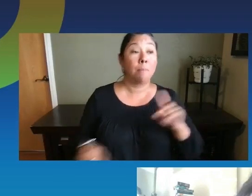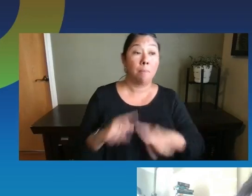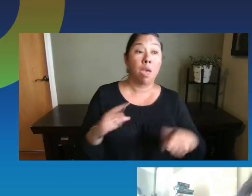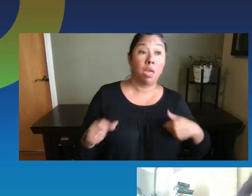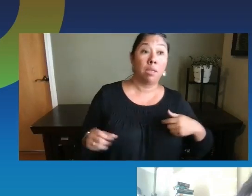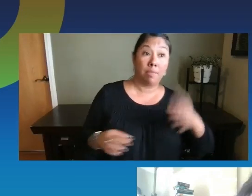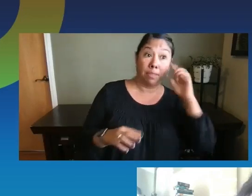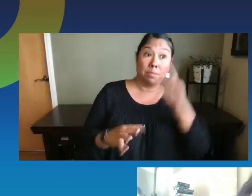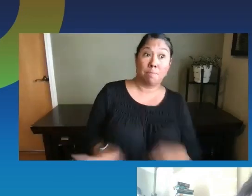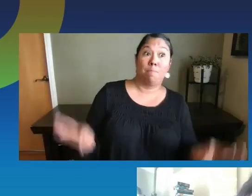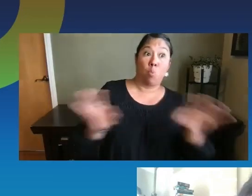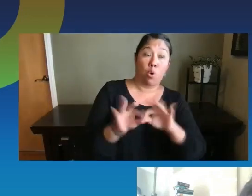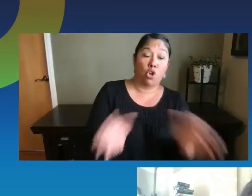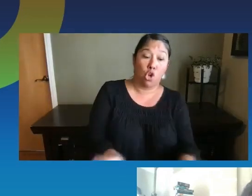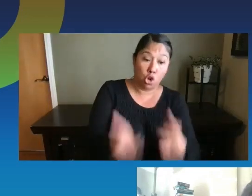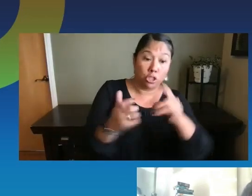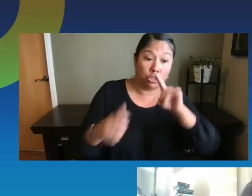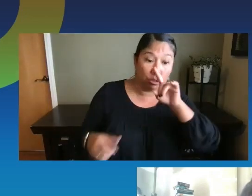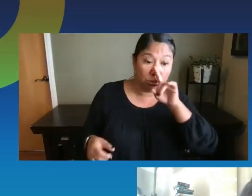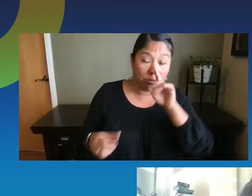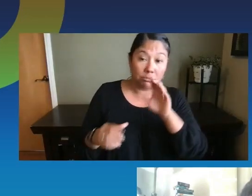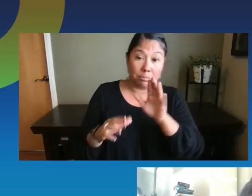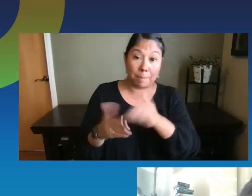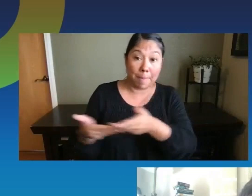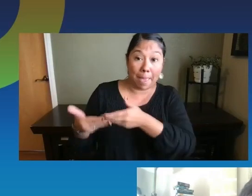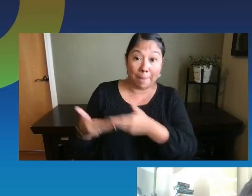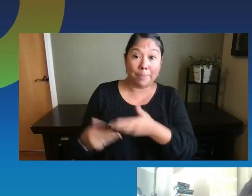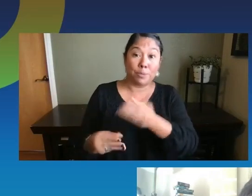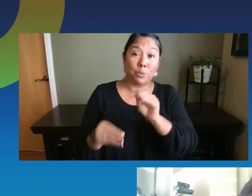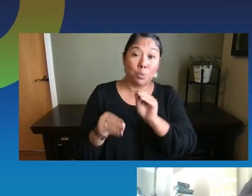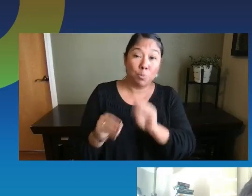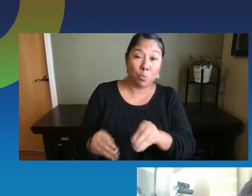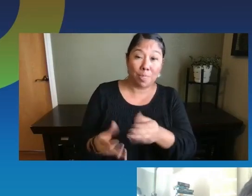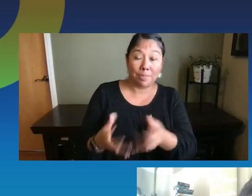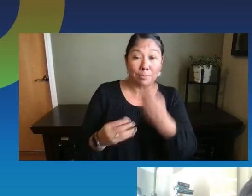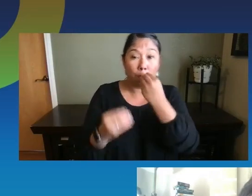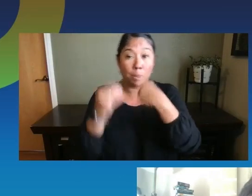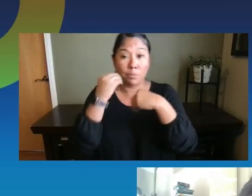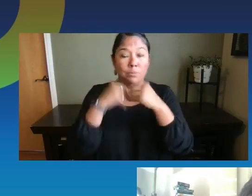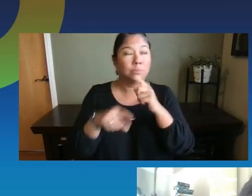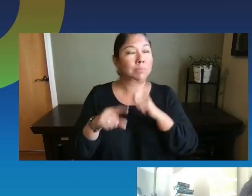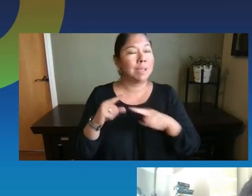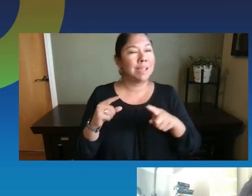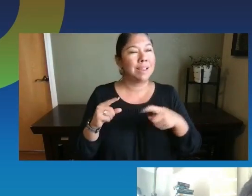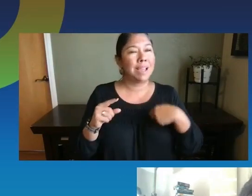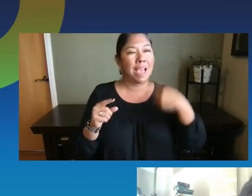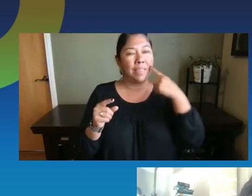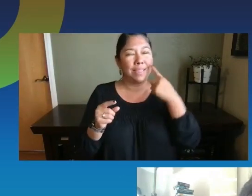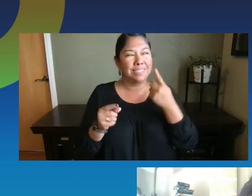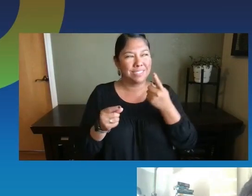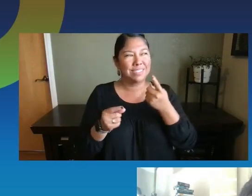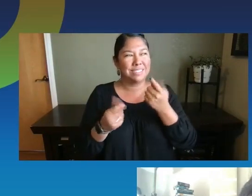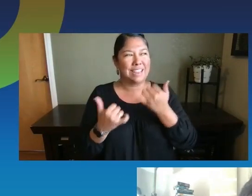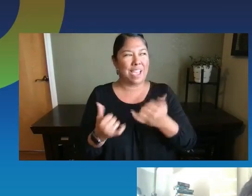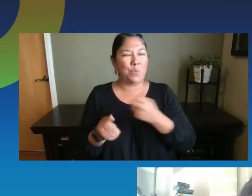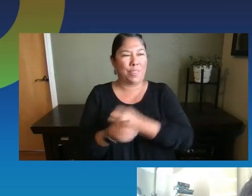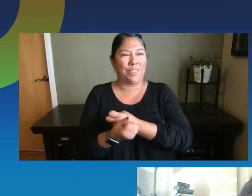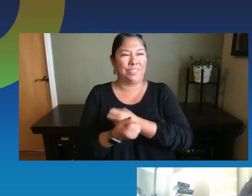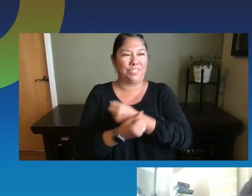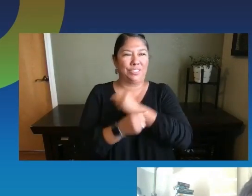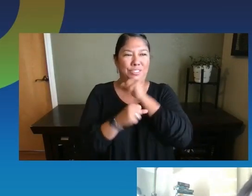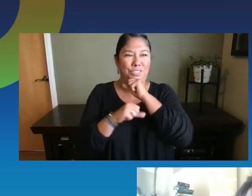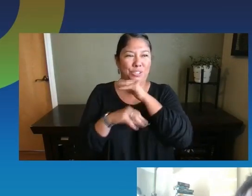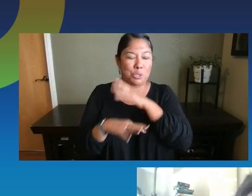allowing children to put things in their mouth. It's certainly hard with germs and so forth, but, um, being